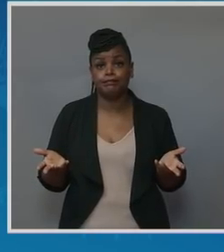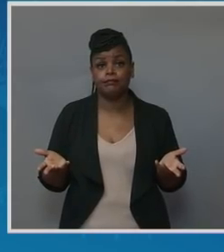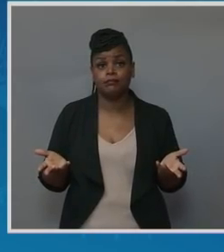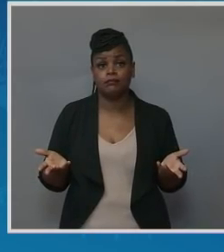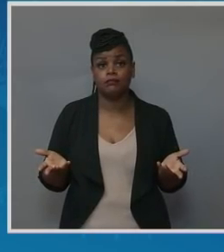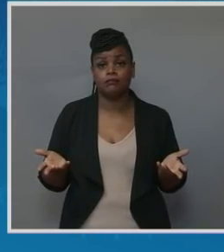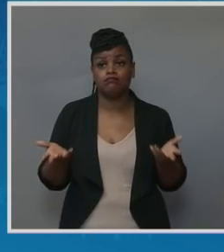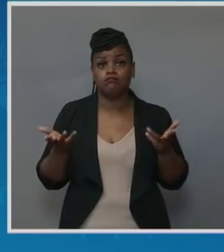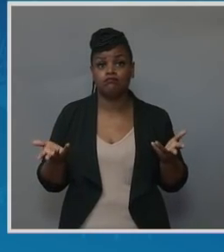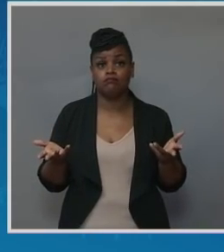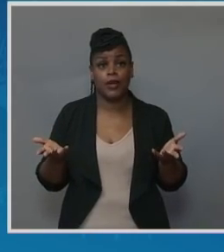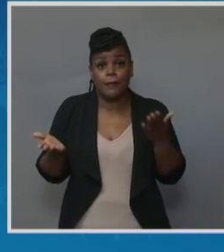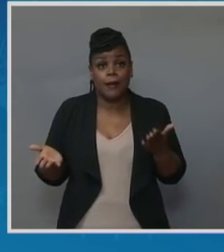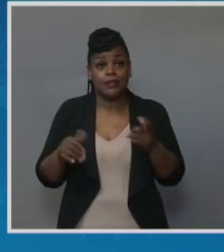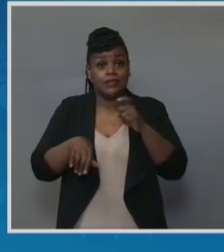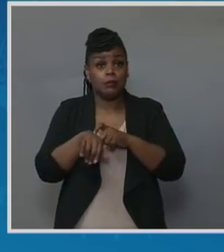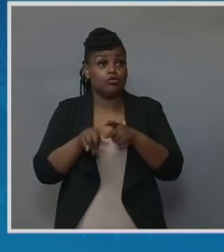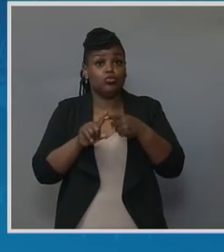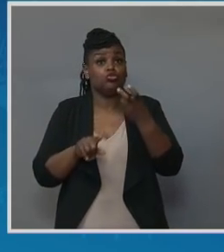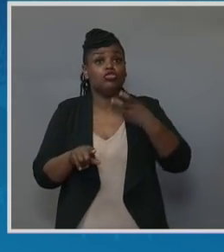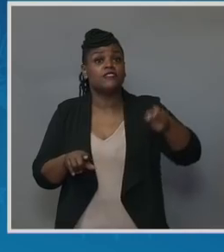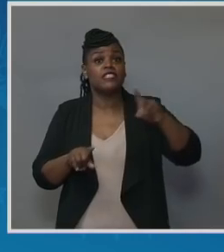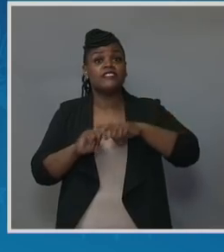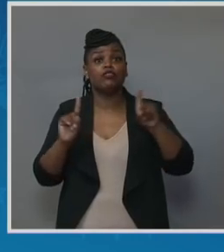maybe it's time to switch the healthcare provider.